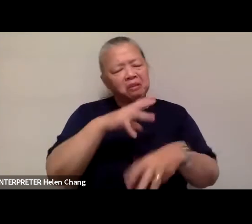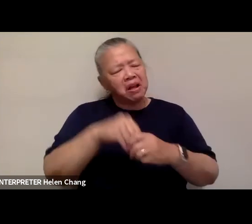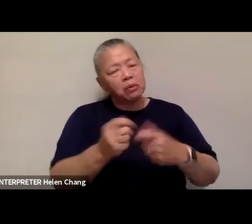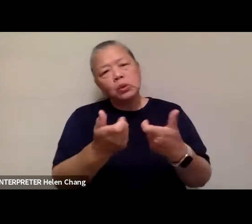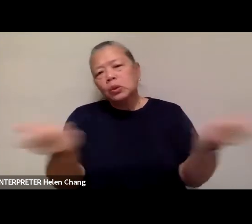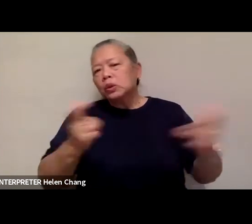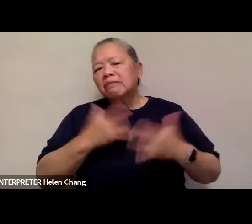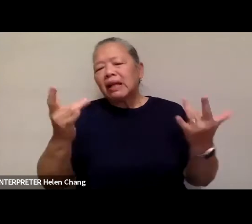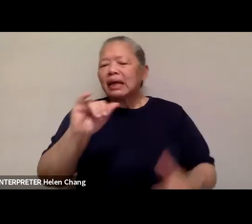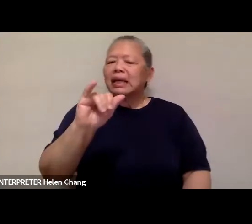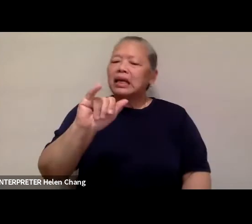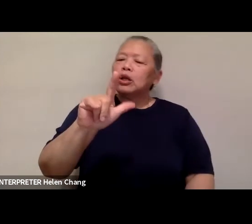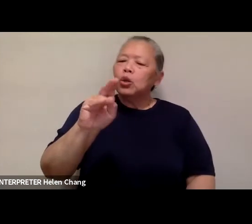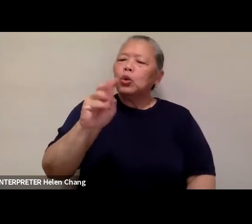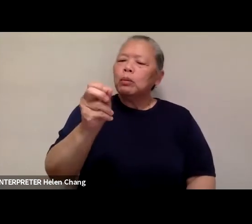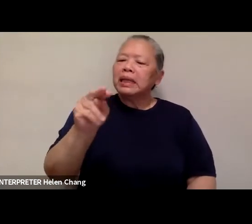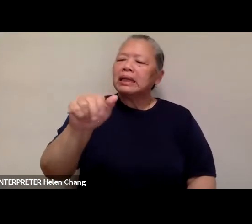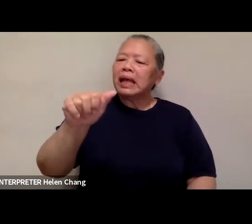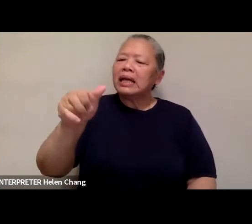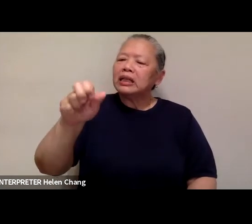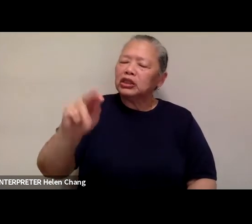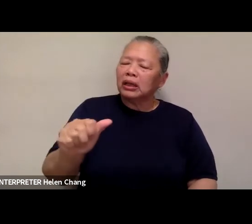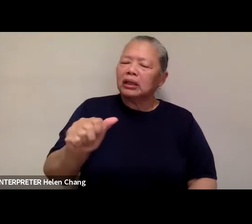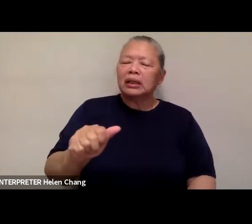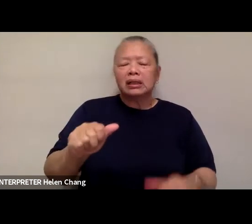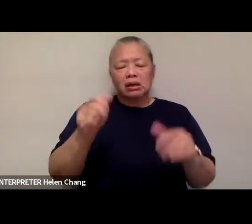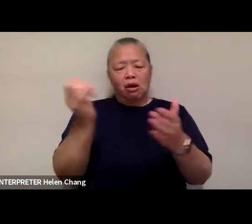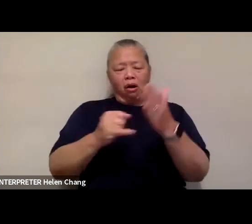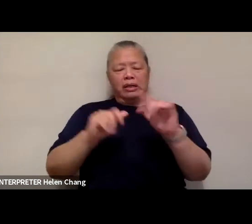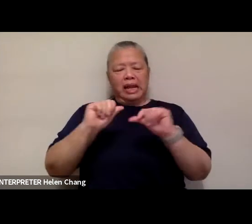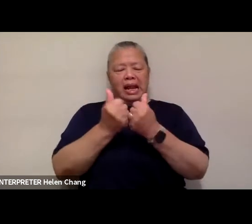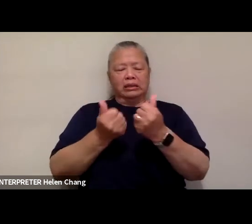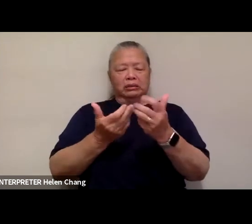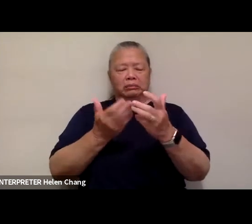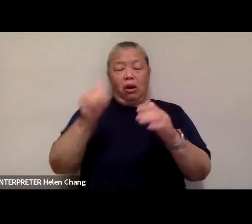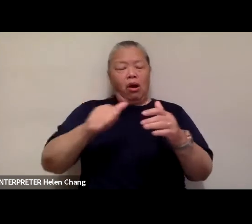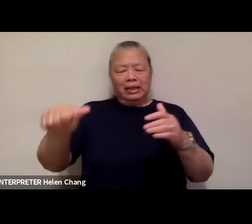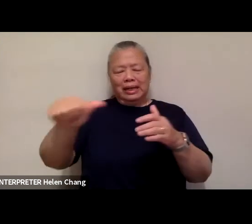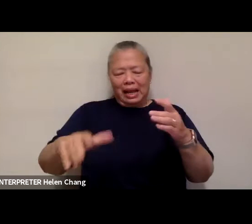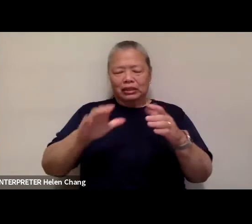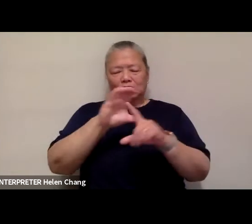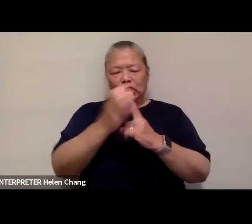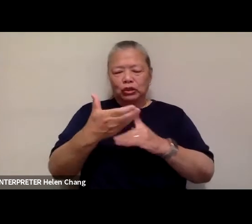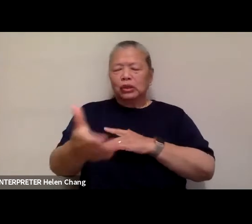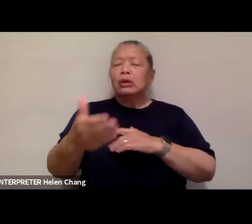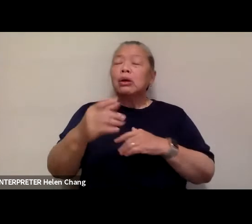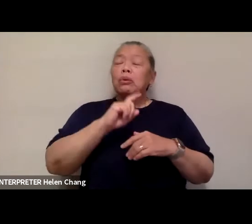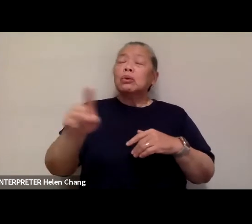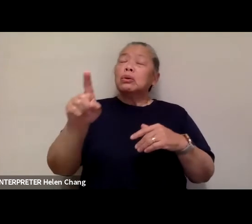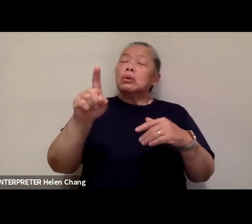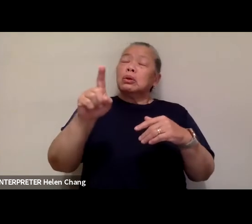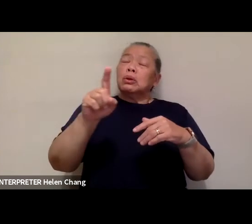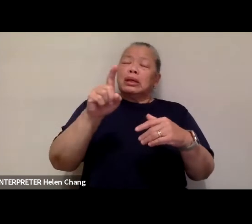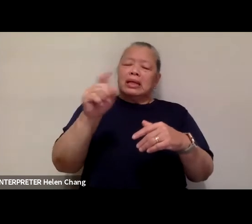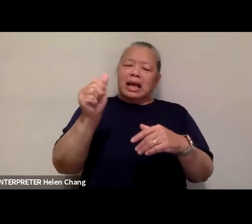Illuminesia, a festival of Asian art, food, and cultures, which drew 50,000 visitors to the National Mall for the Smithsonian's first